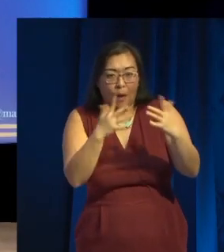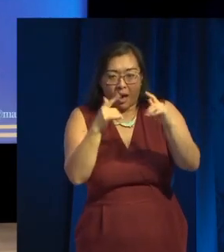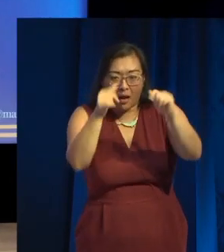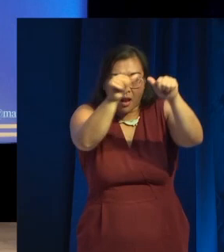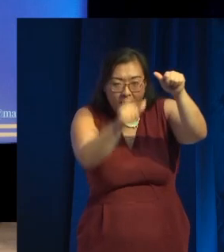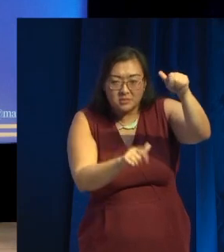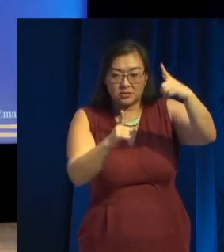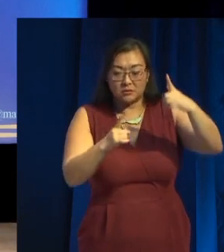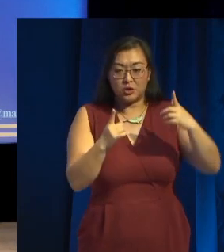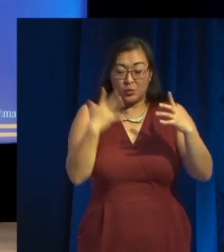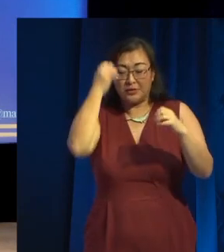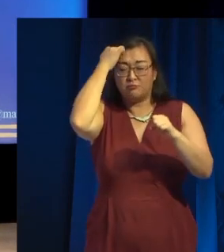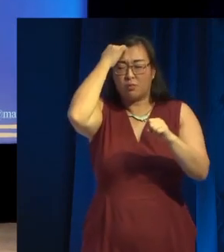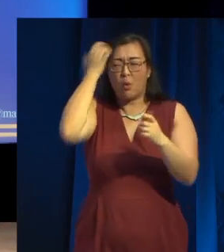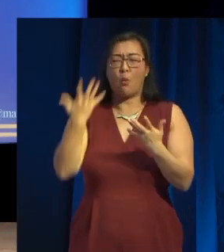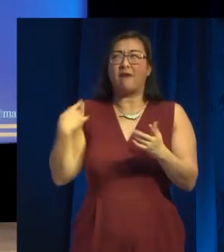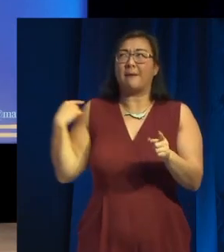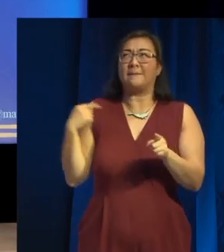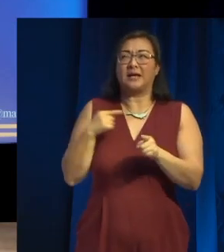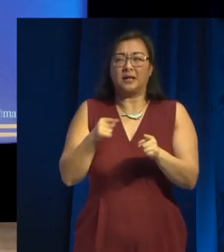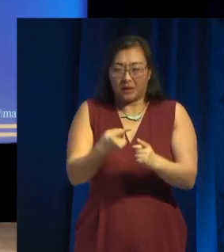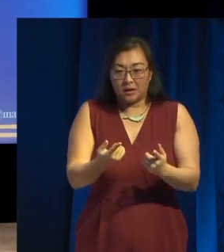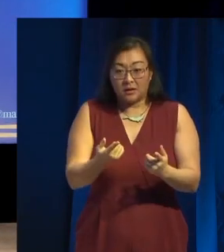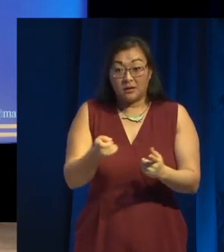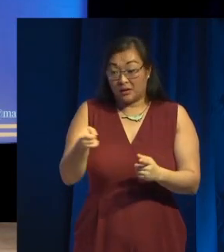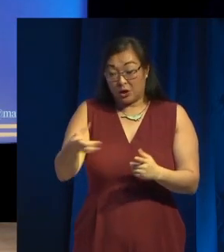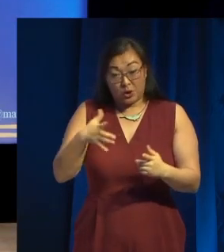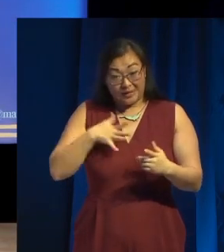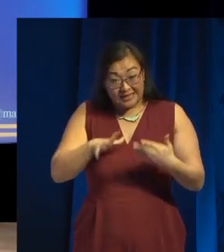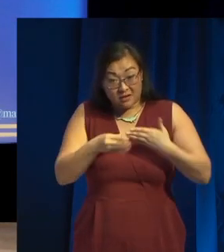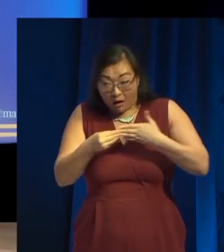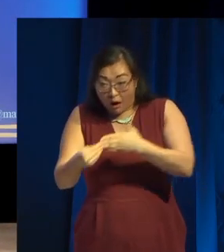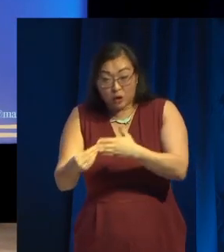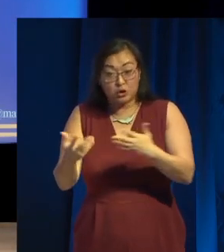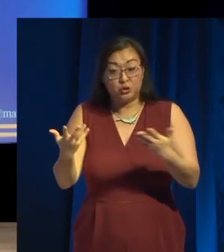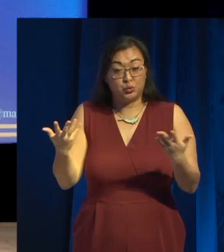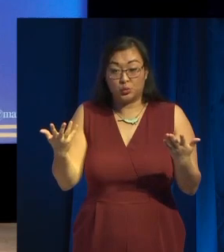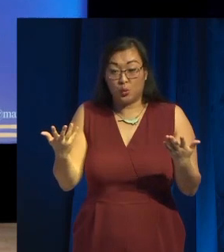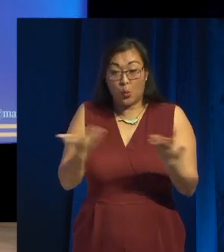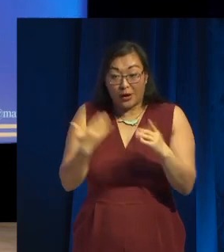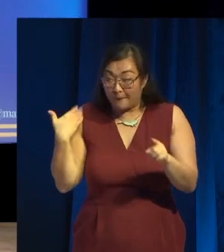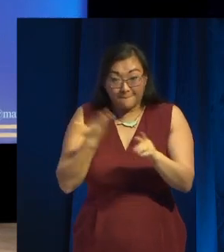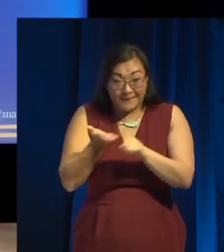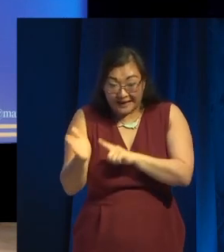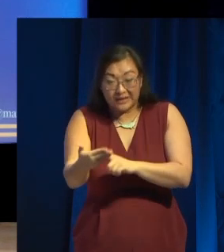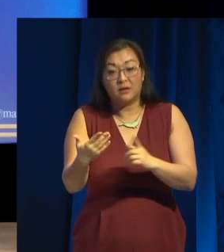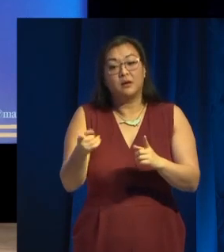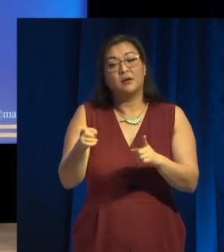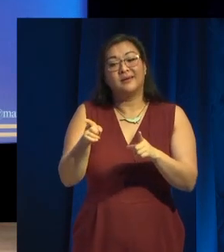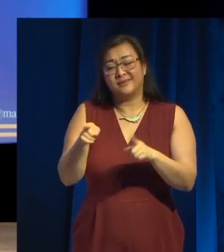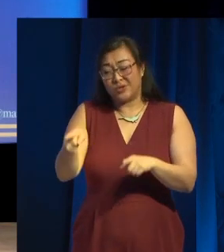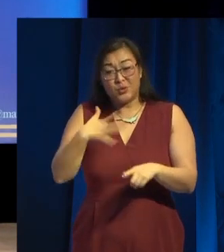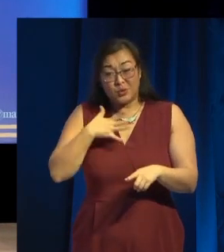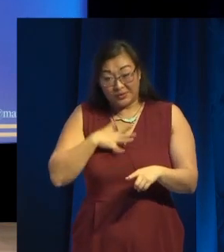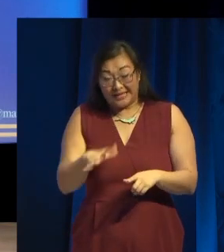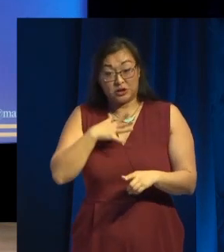as we said, to what they should be saying next. And you should try and repeat things back to the player. That way they remember it. So, when you pick up an item,